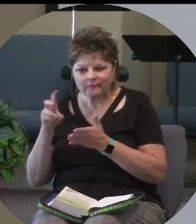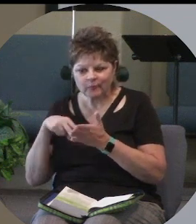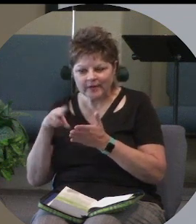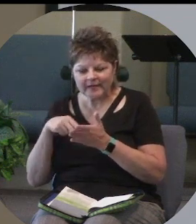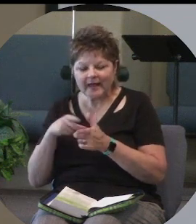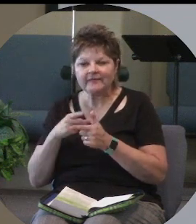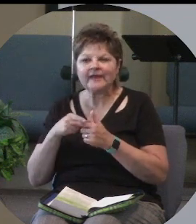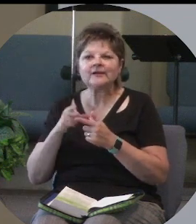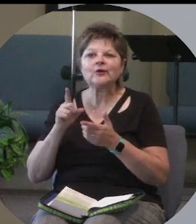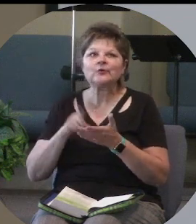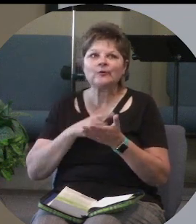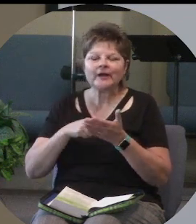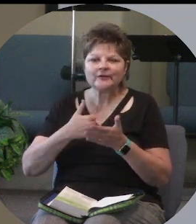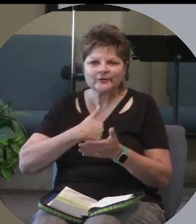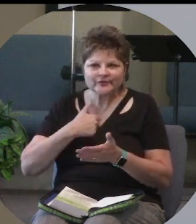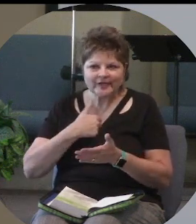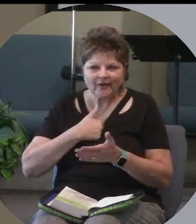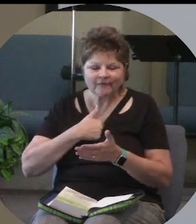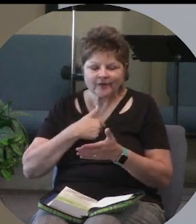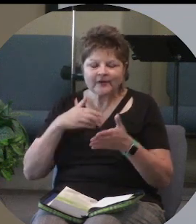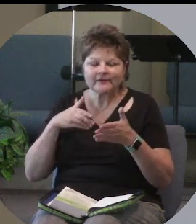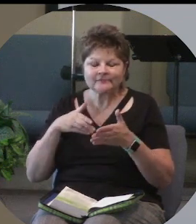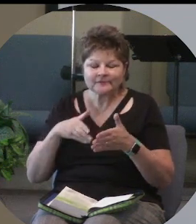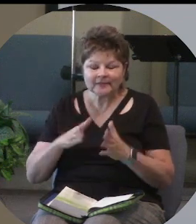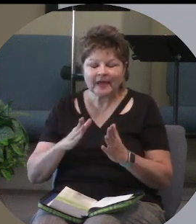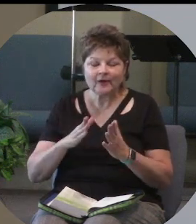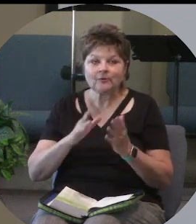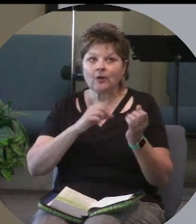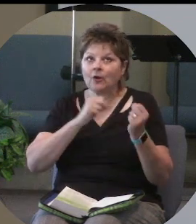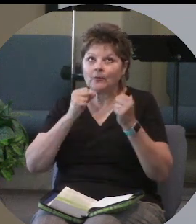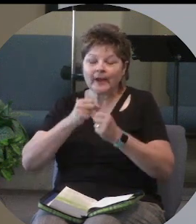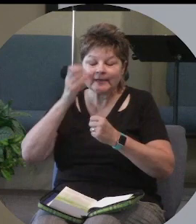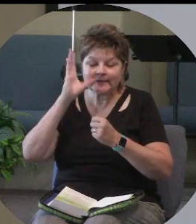Let the Almighty God deal with other people.